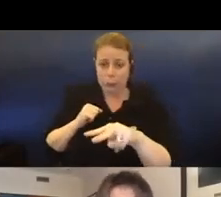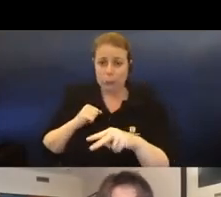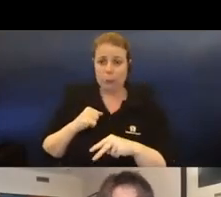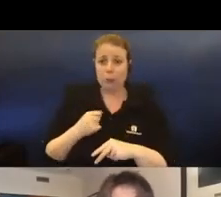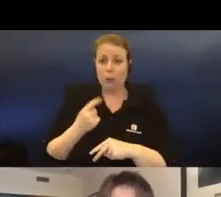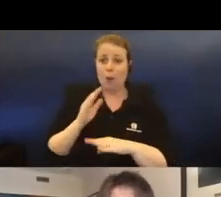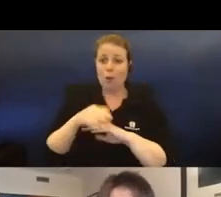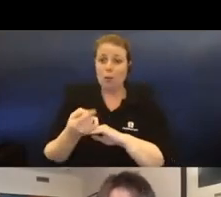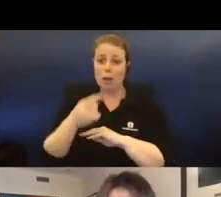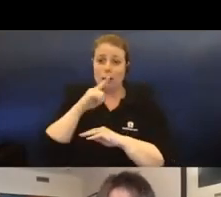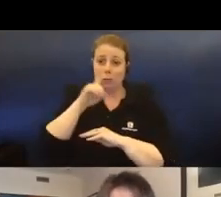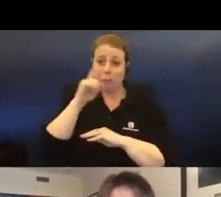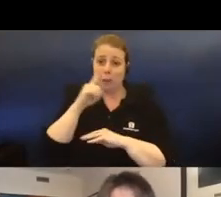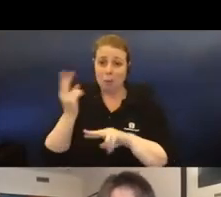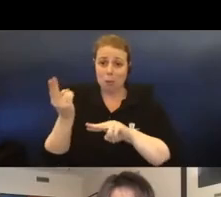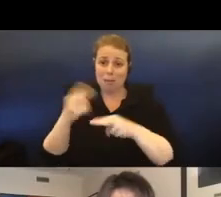at that time.